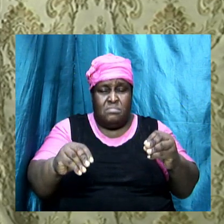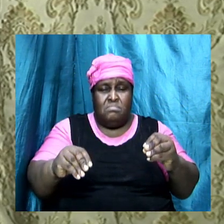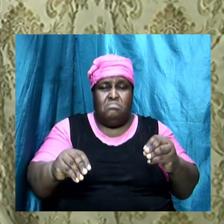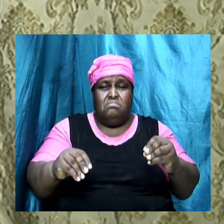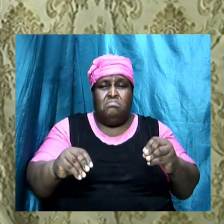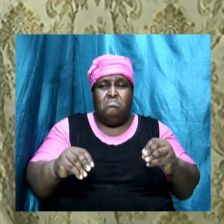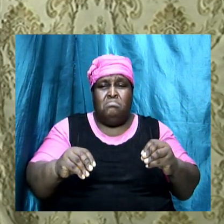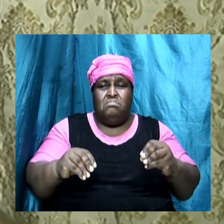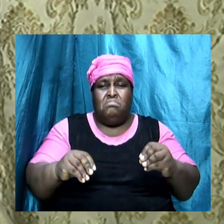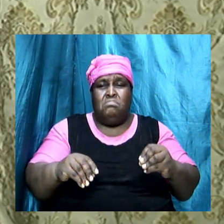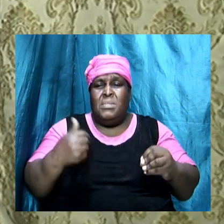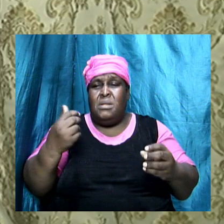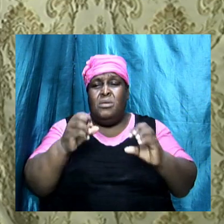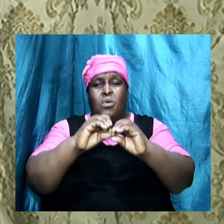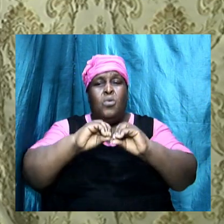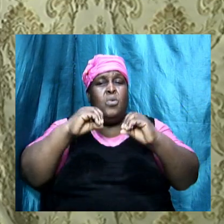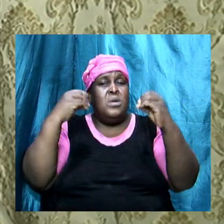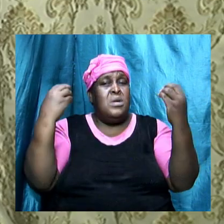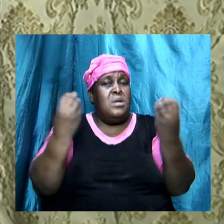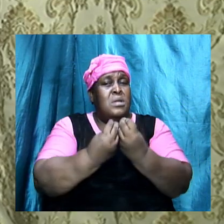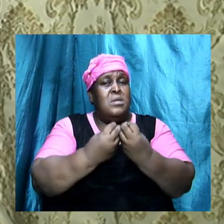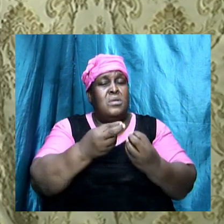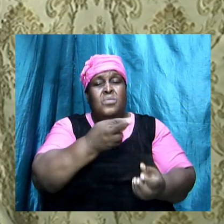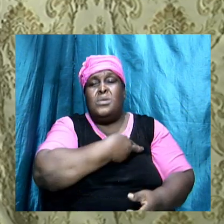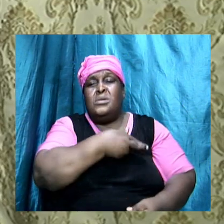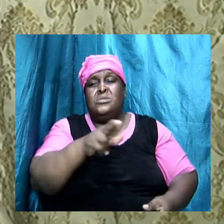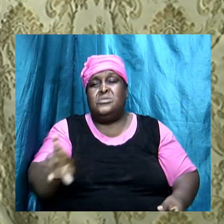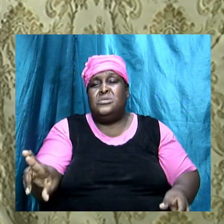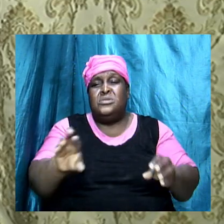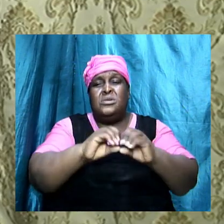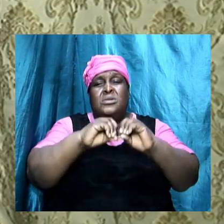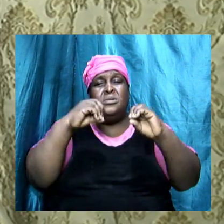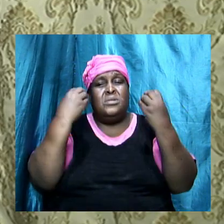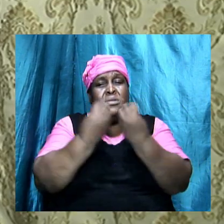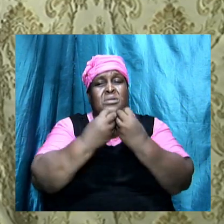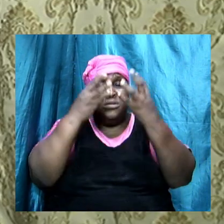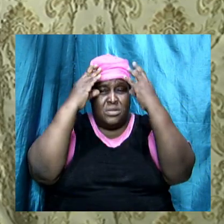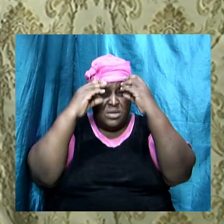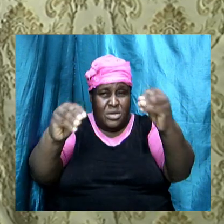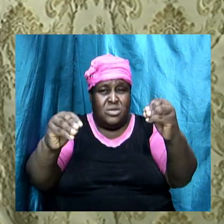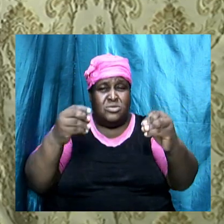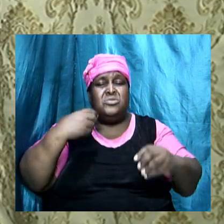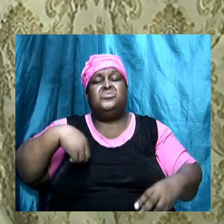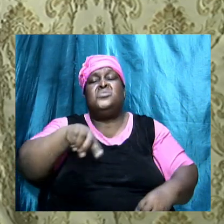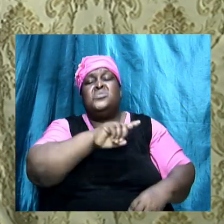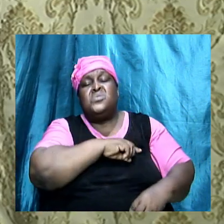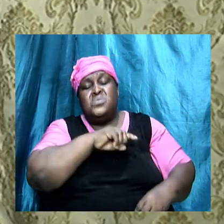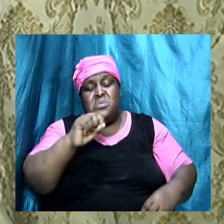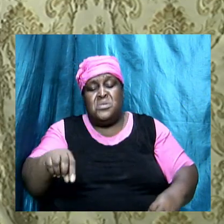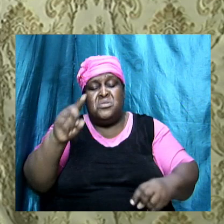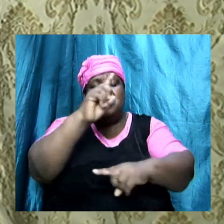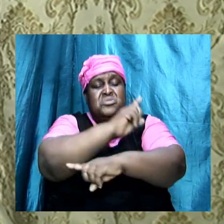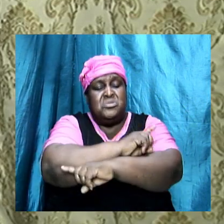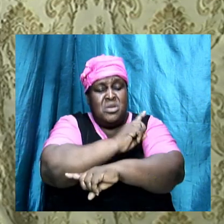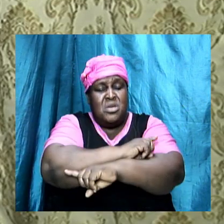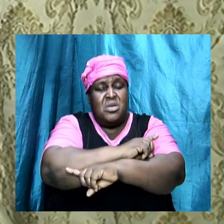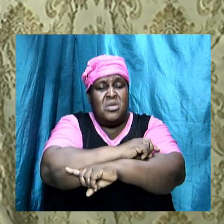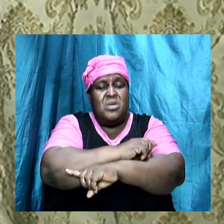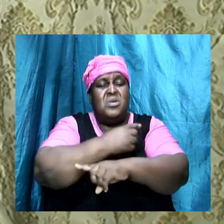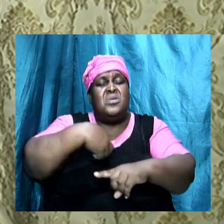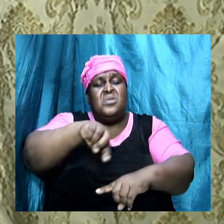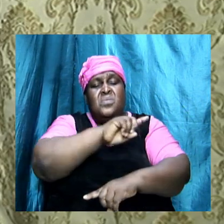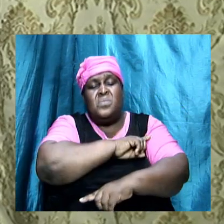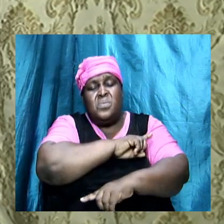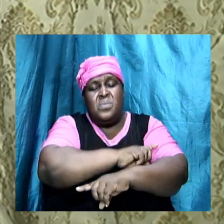organization, religious organization that teaches that we in this day and age, that teaches that we should